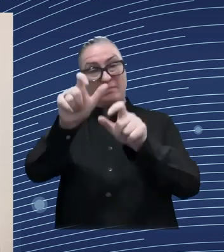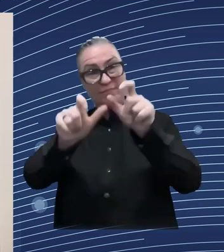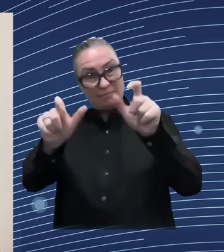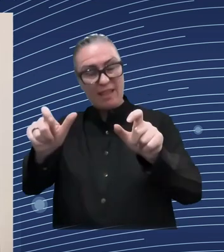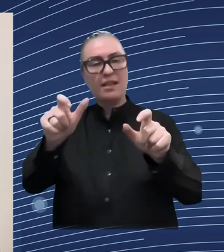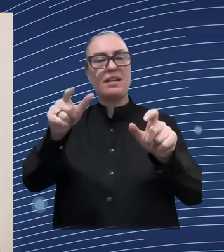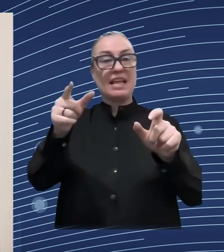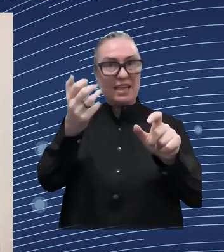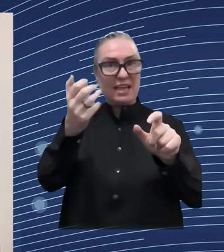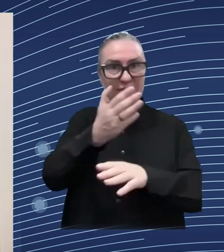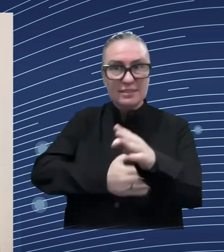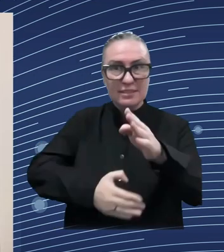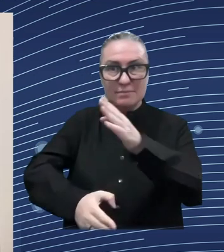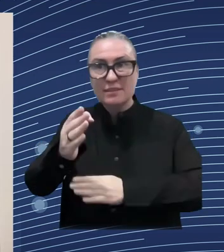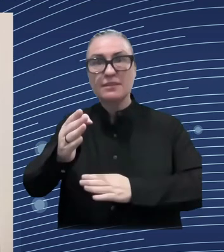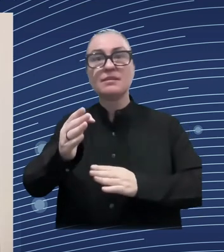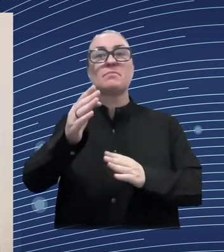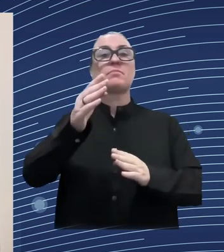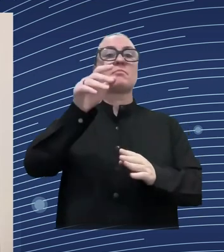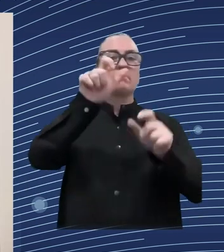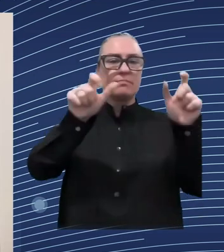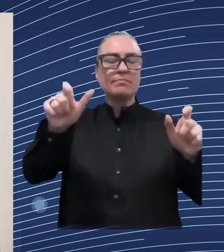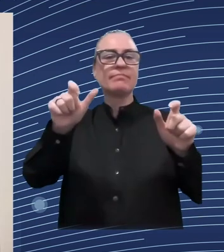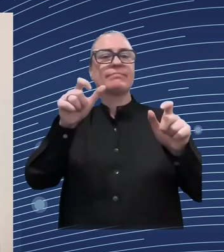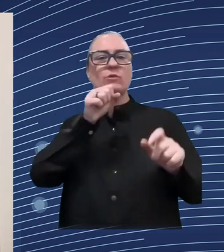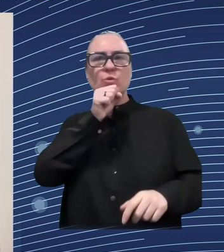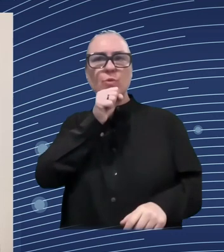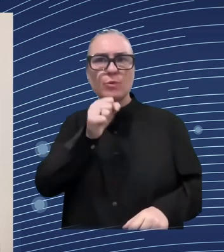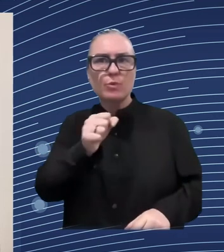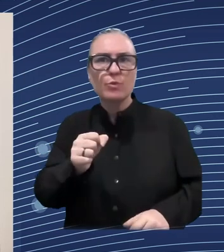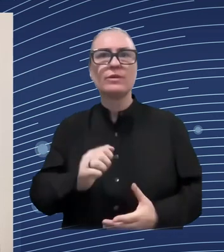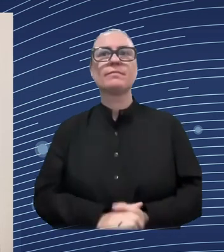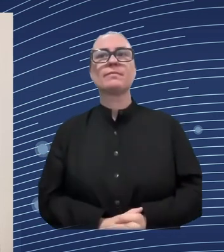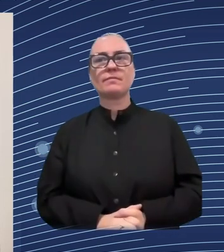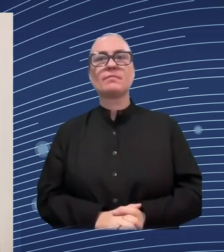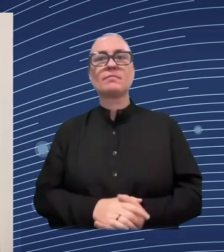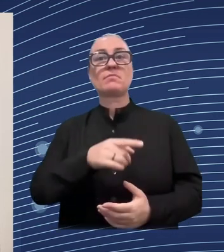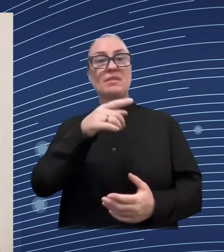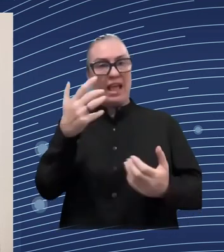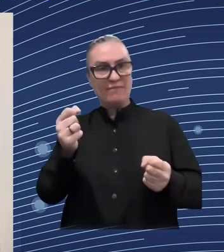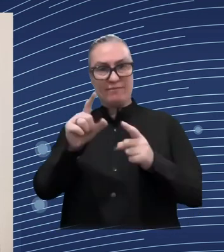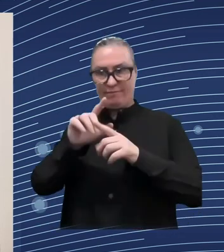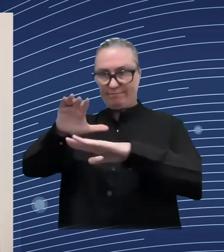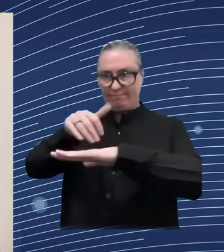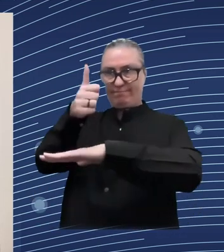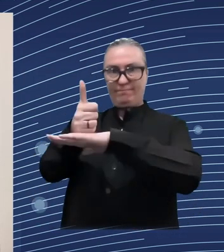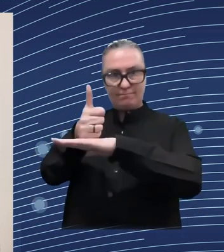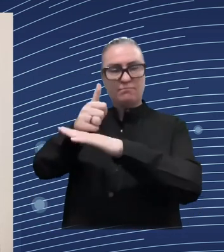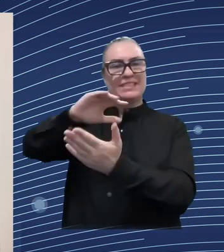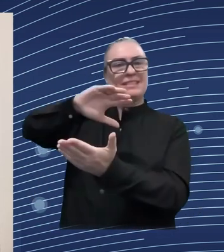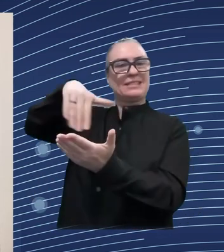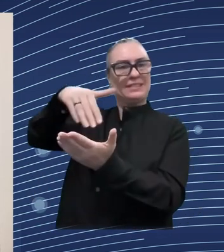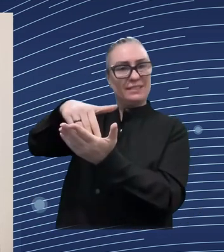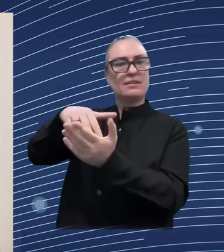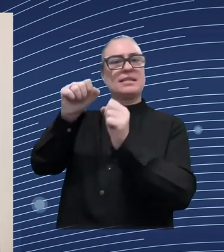deinstitutionalization reform for children to ensure that all children are able to uh grow